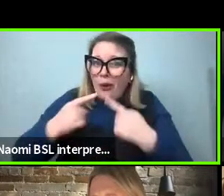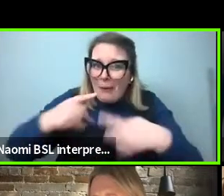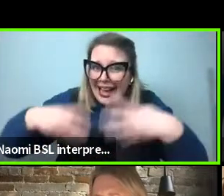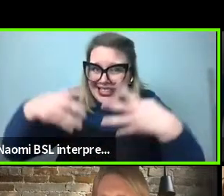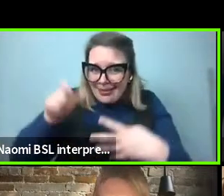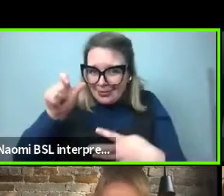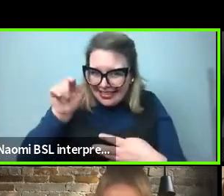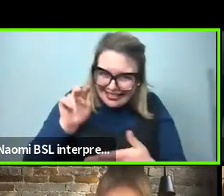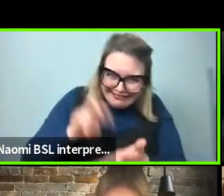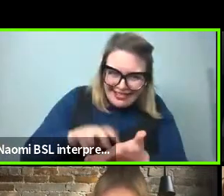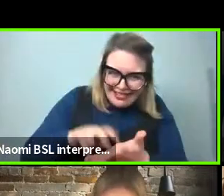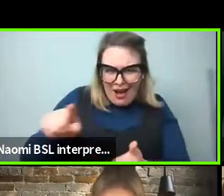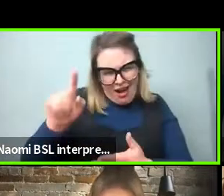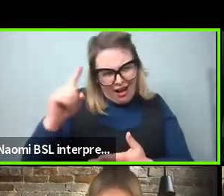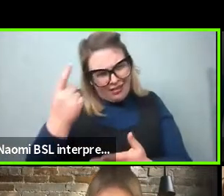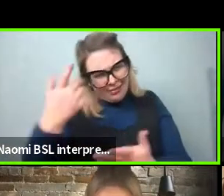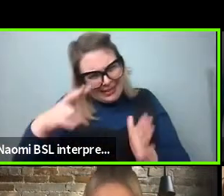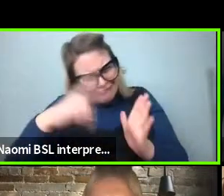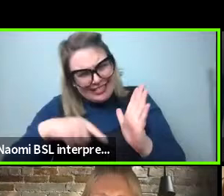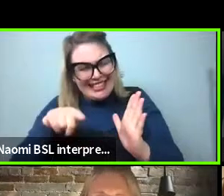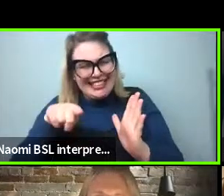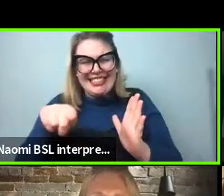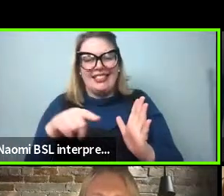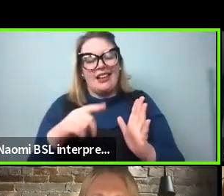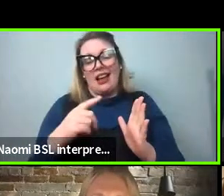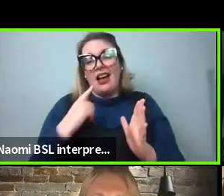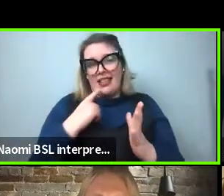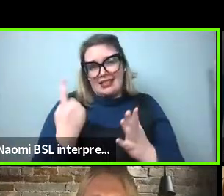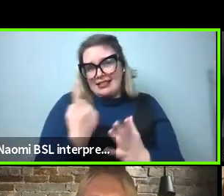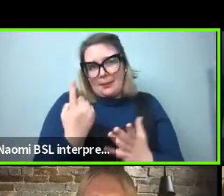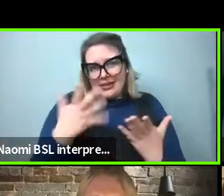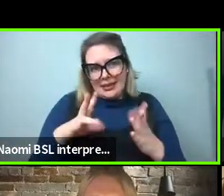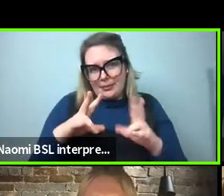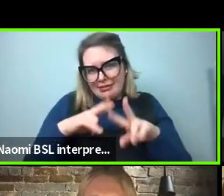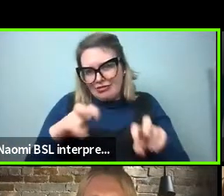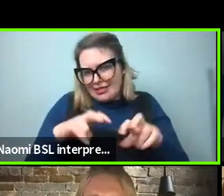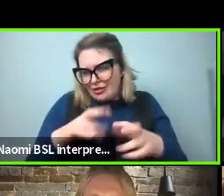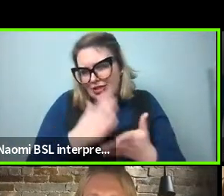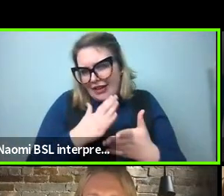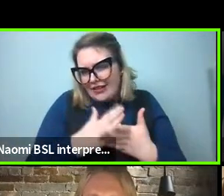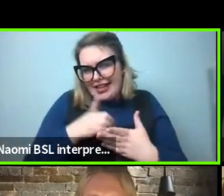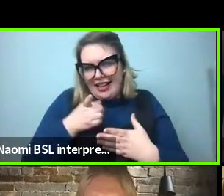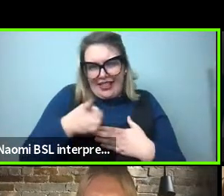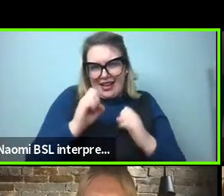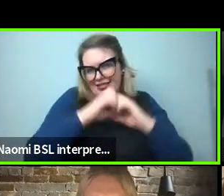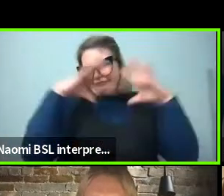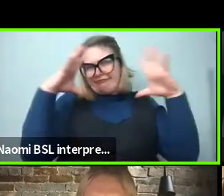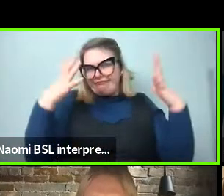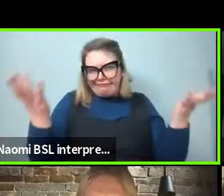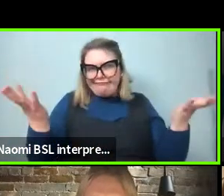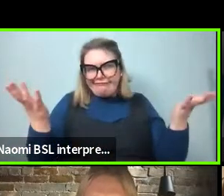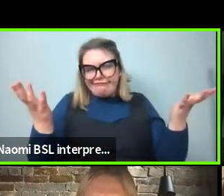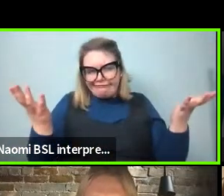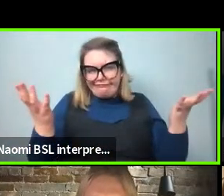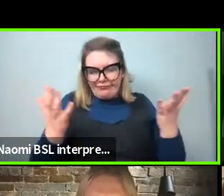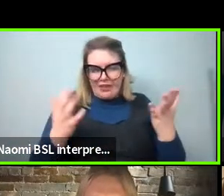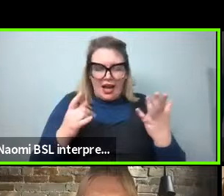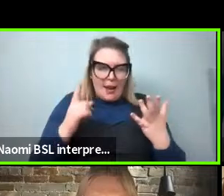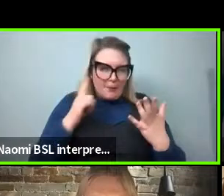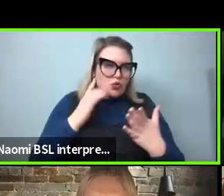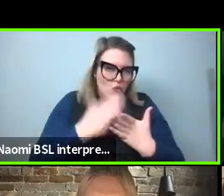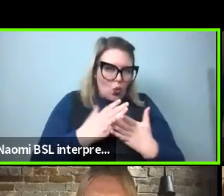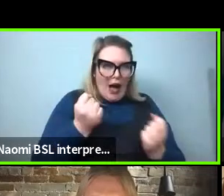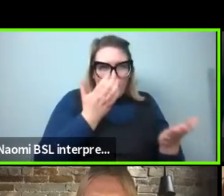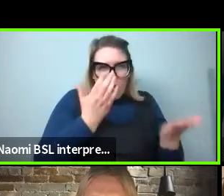know, Richard's probably done this. Richard Putrell has probably done something which, which tried to do what you're saying quantitatively across languages in some way or other.